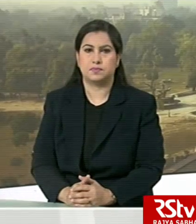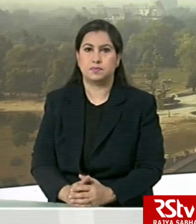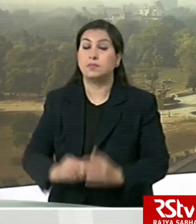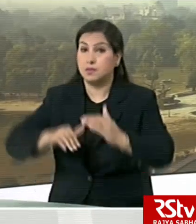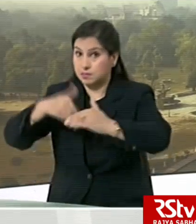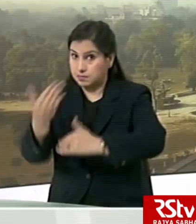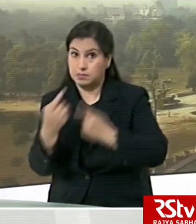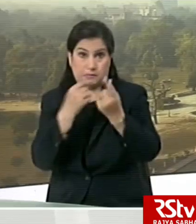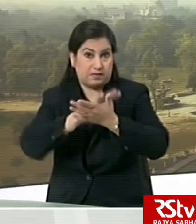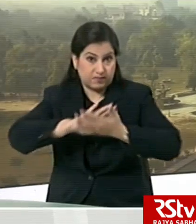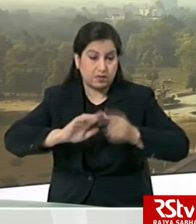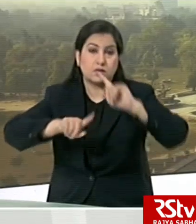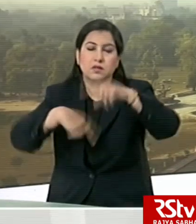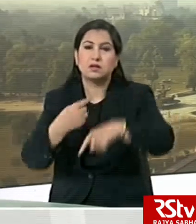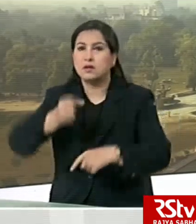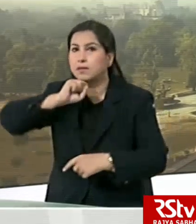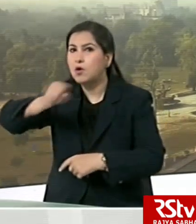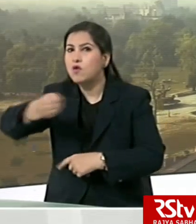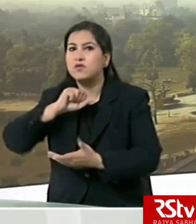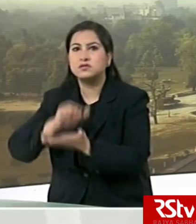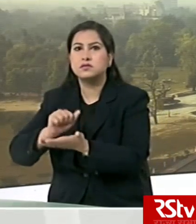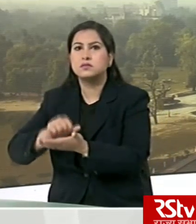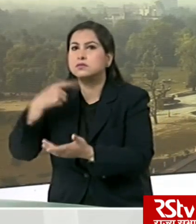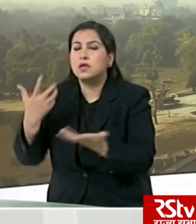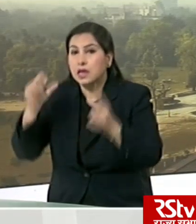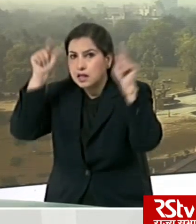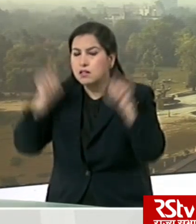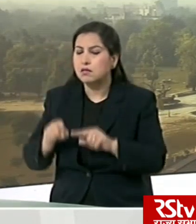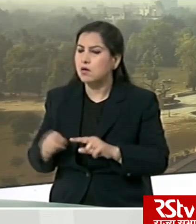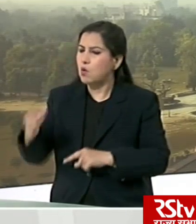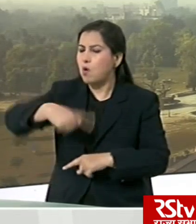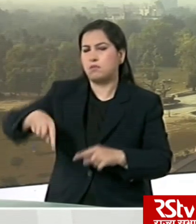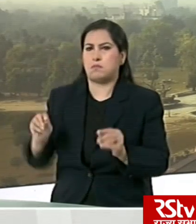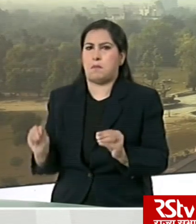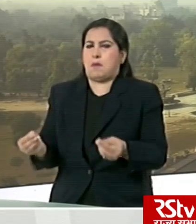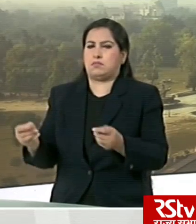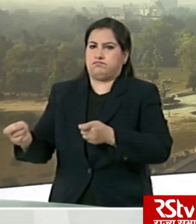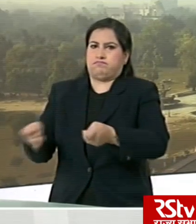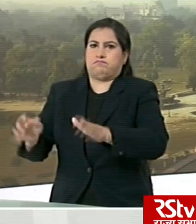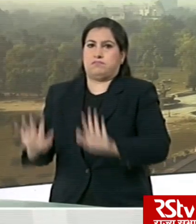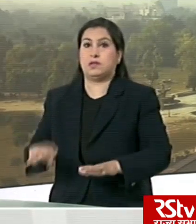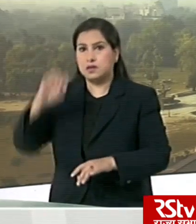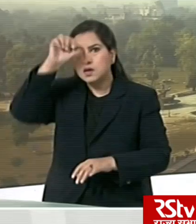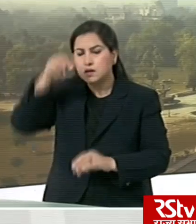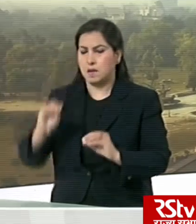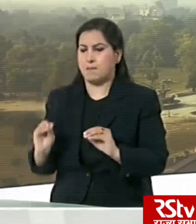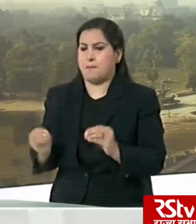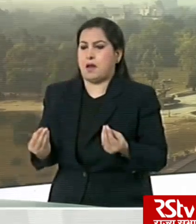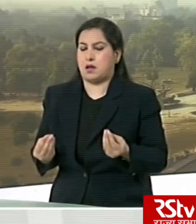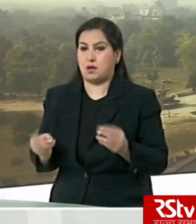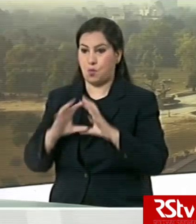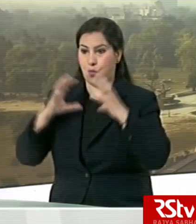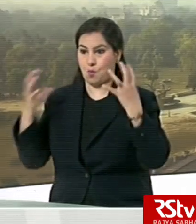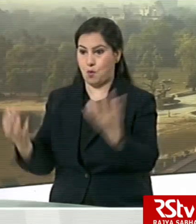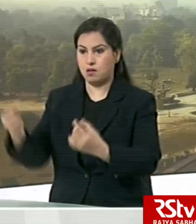Later, the minister also held a press conference and said the situation in the country is under control and India is in a better position